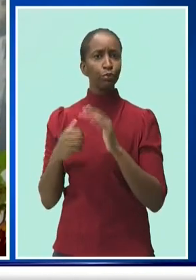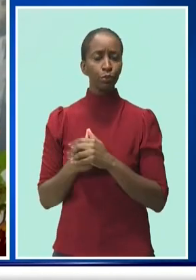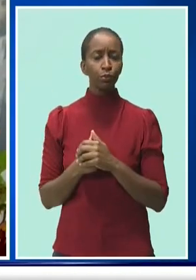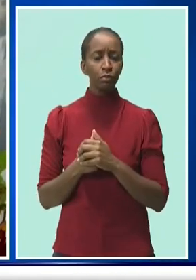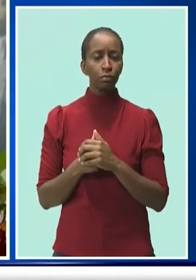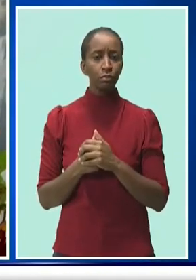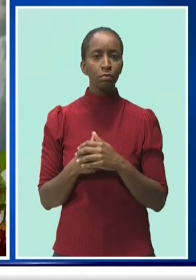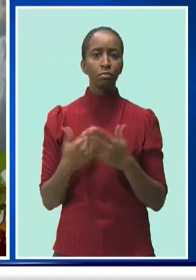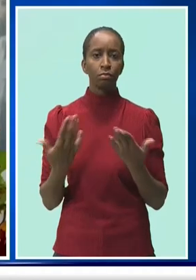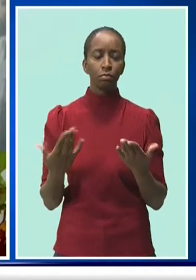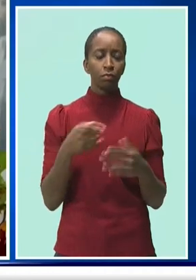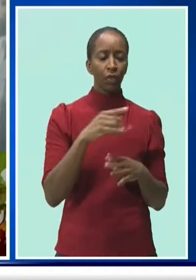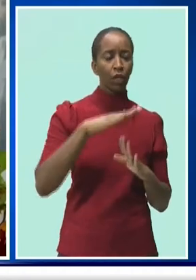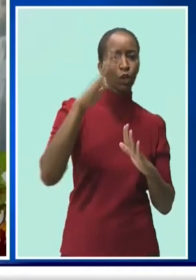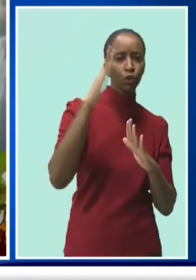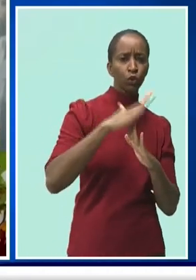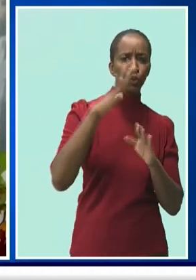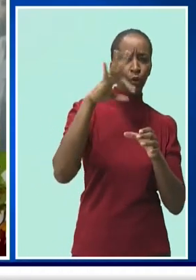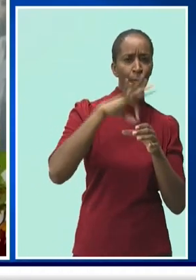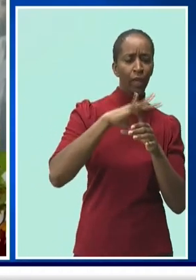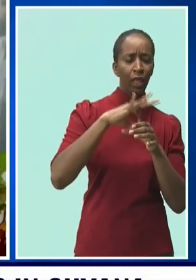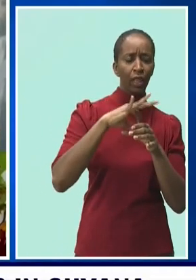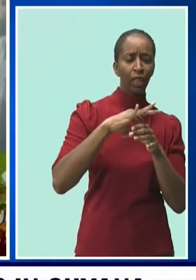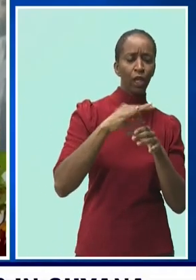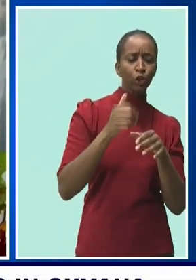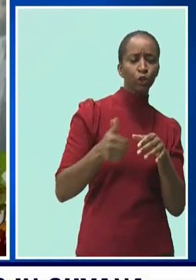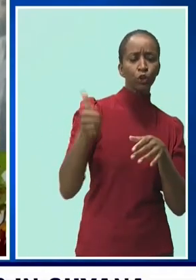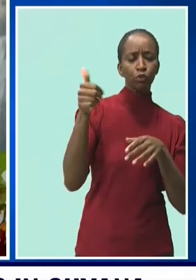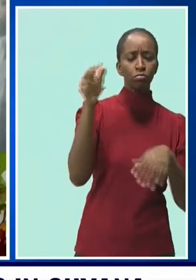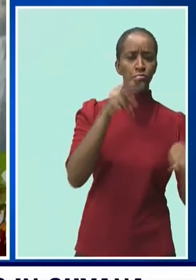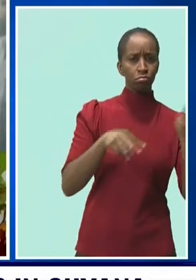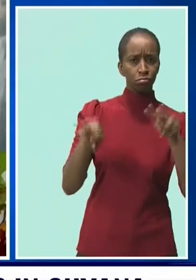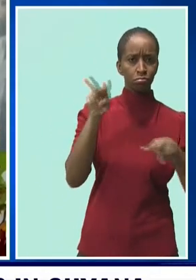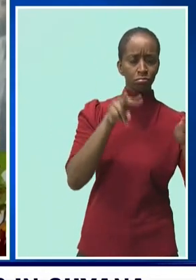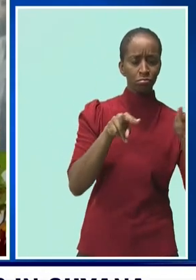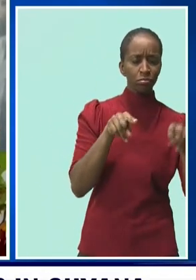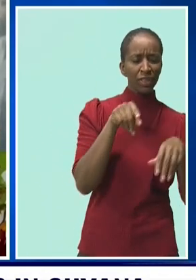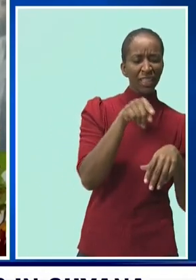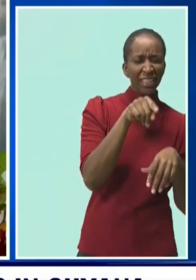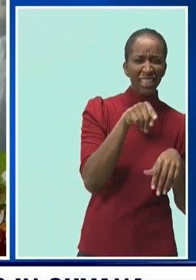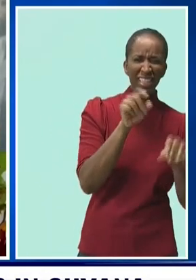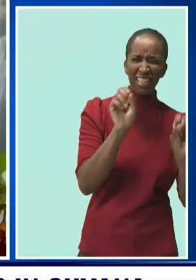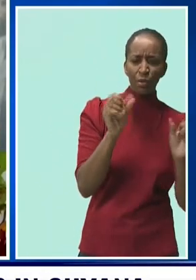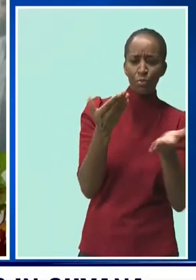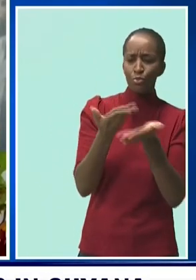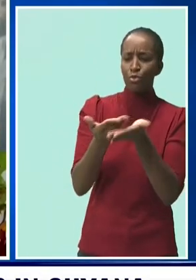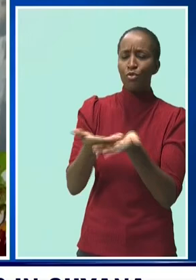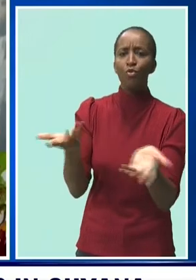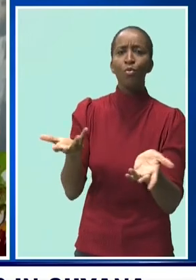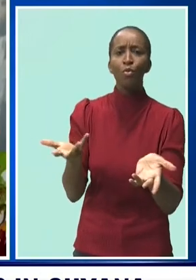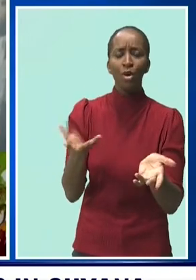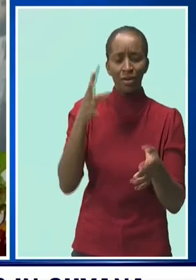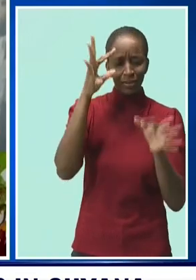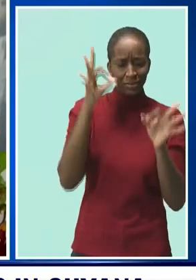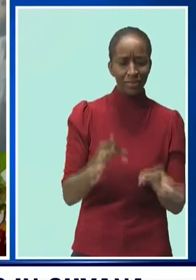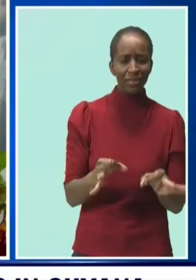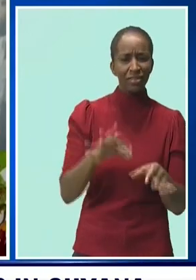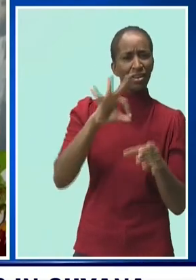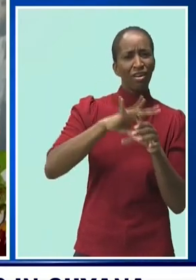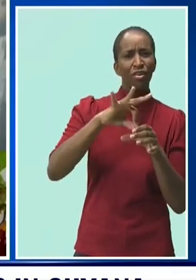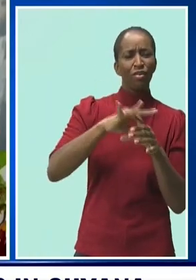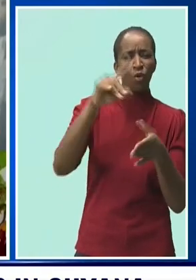Elections Officer determine that he should invalidate one vote, far less over 115